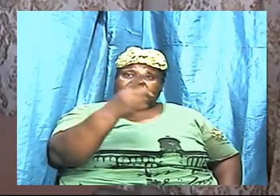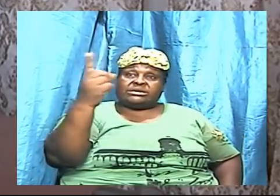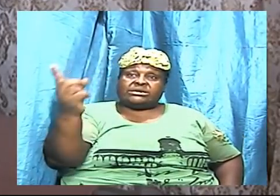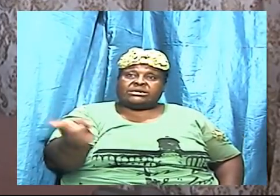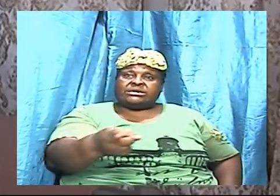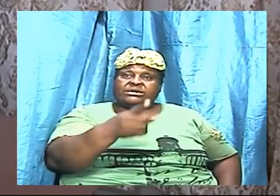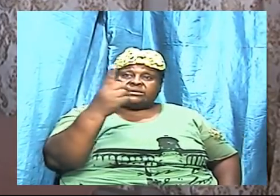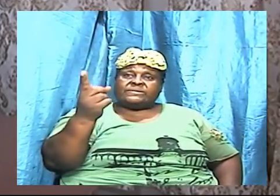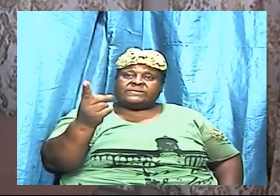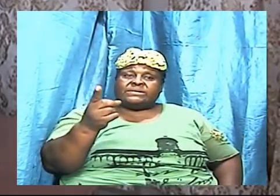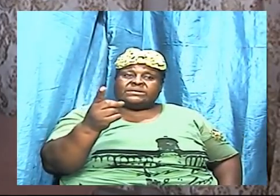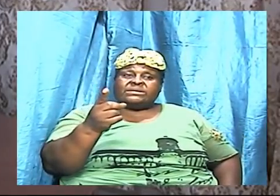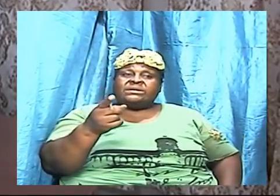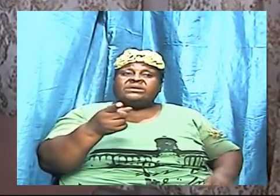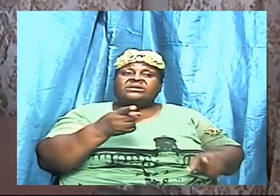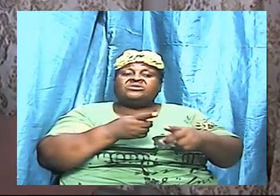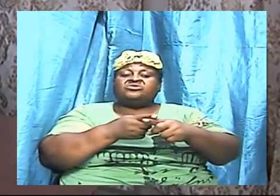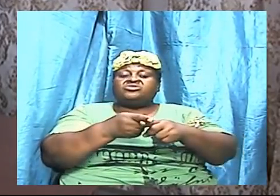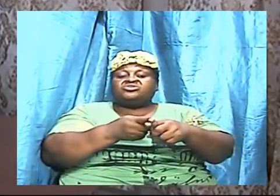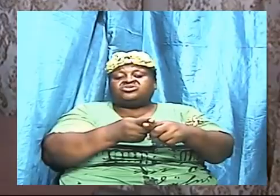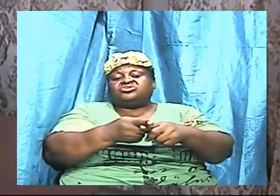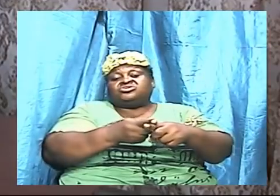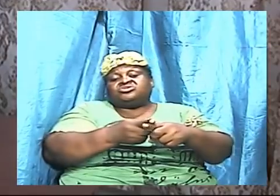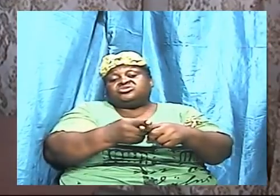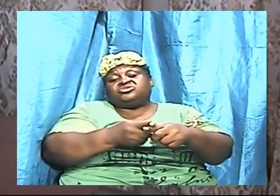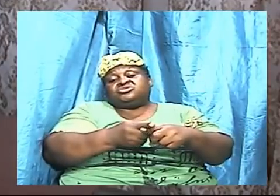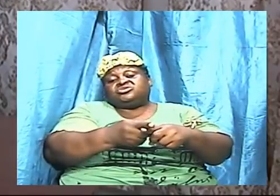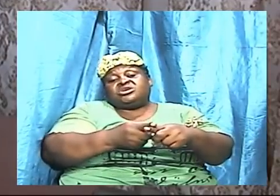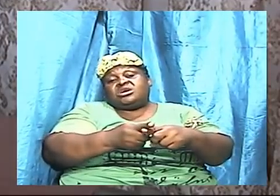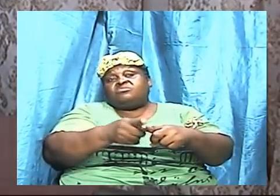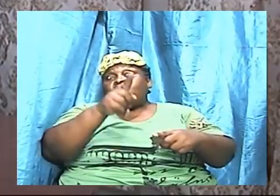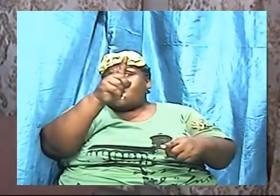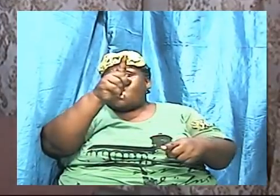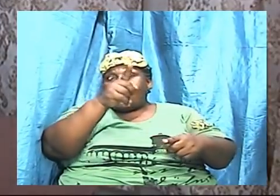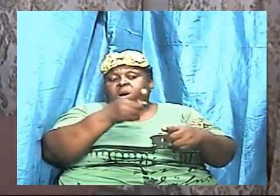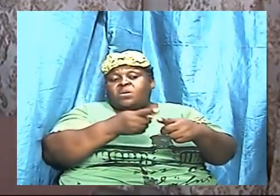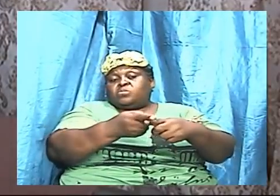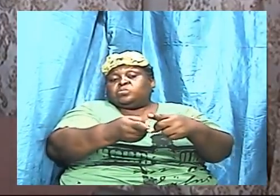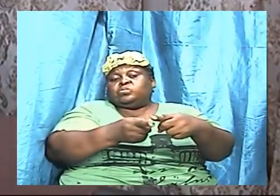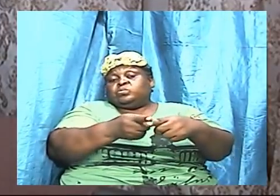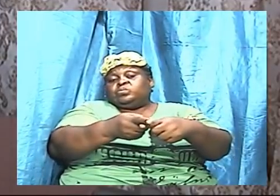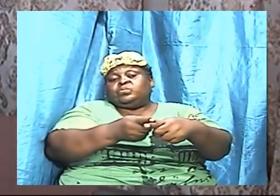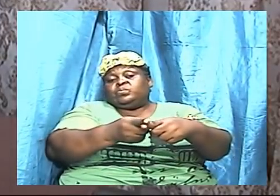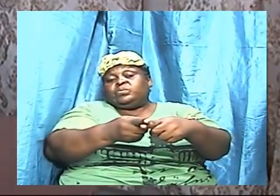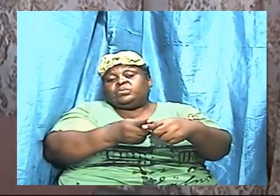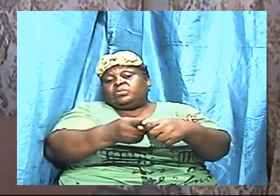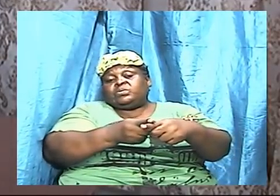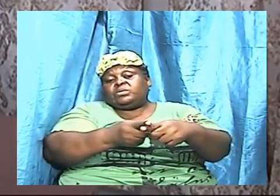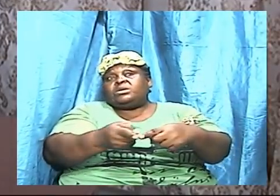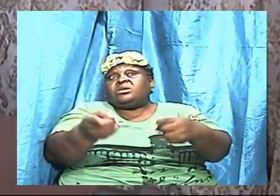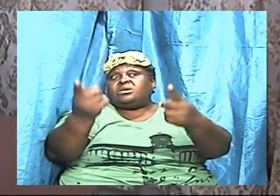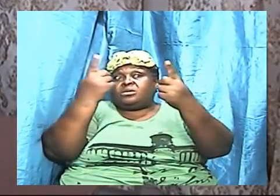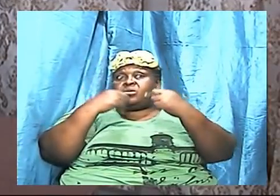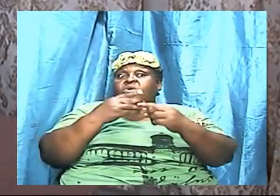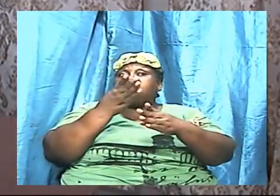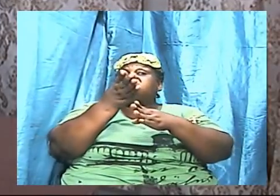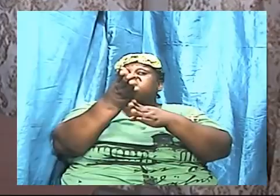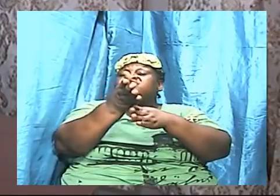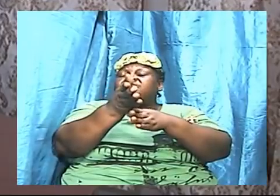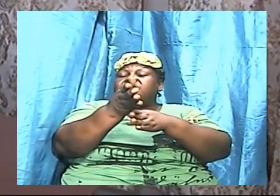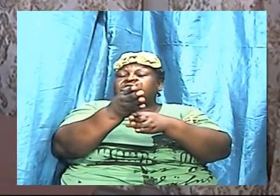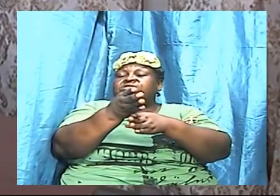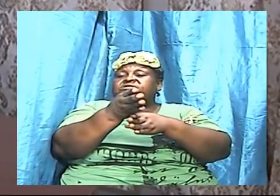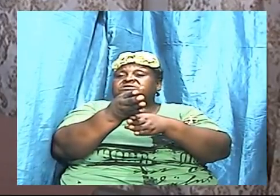is sharpened one side because it comes straight from the